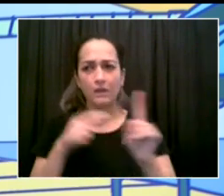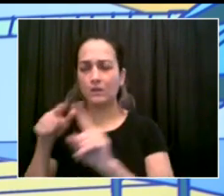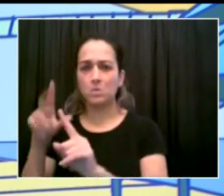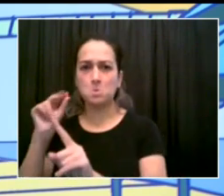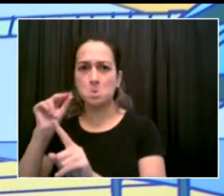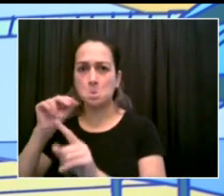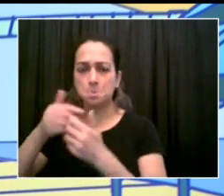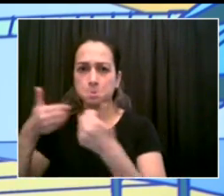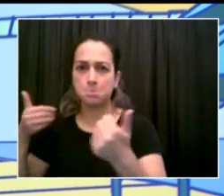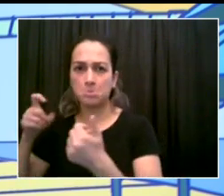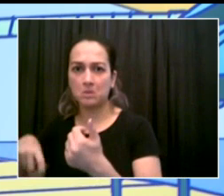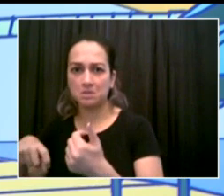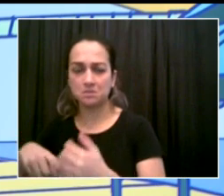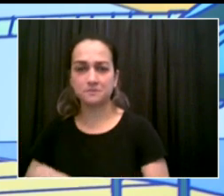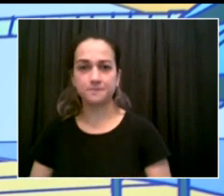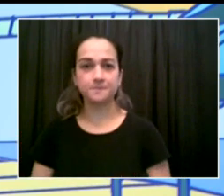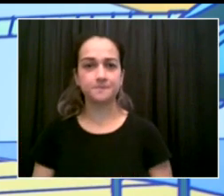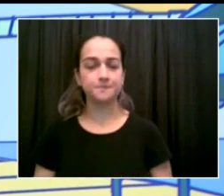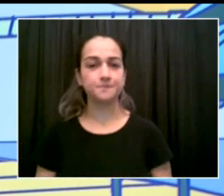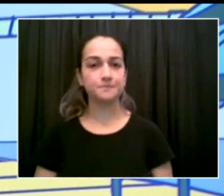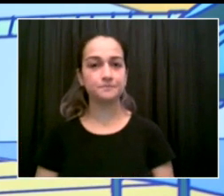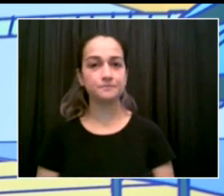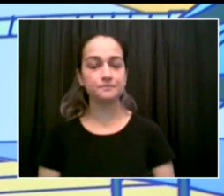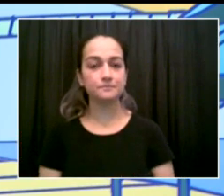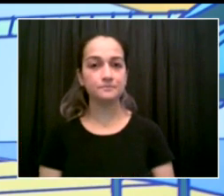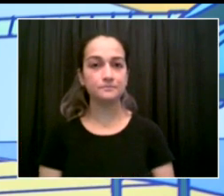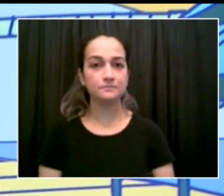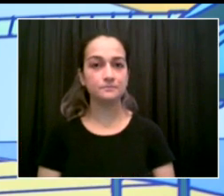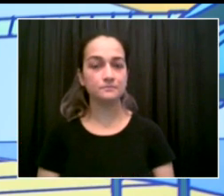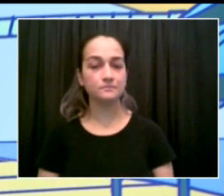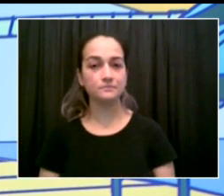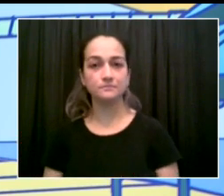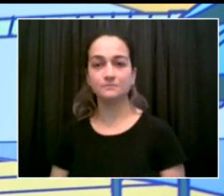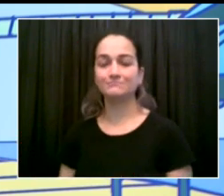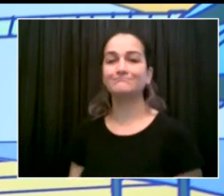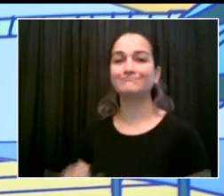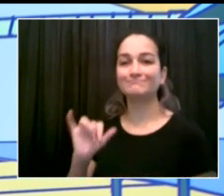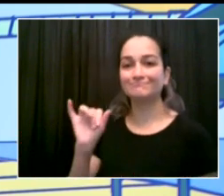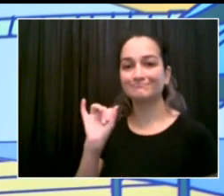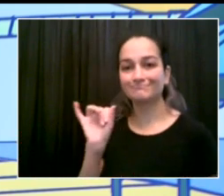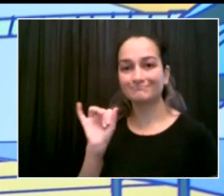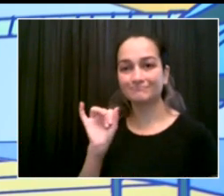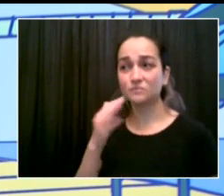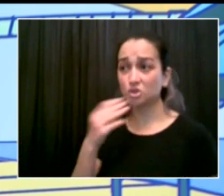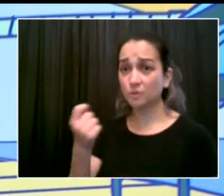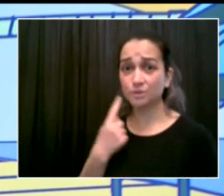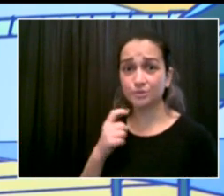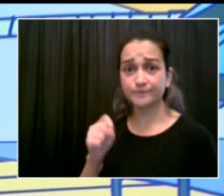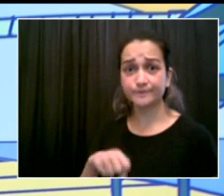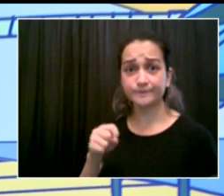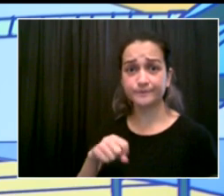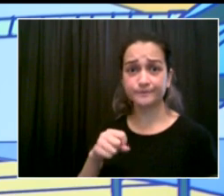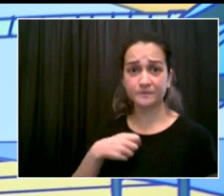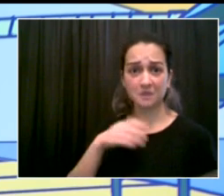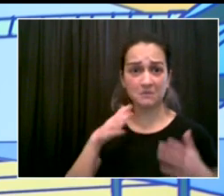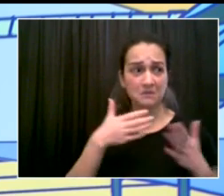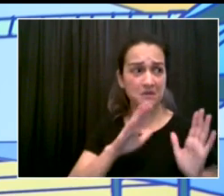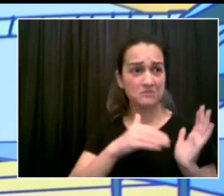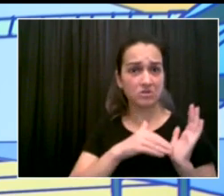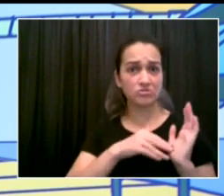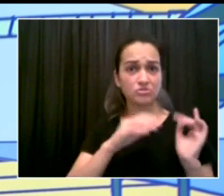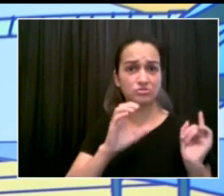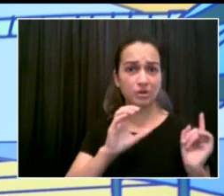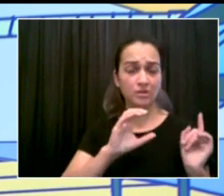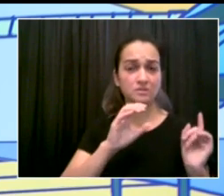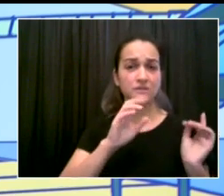Dr. Varma, but I want to caution we're always trying to strike a balance. We